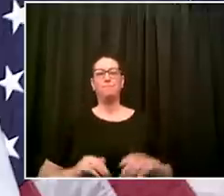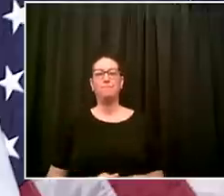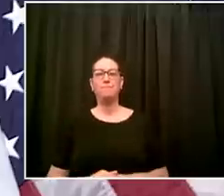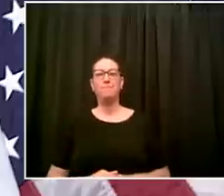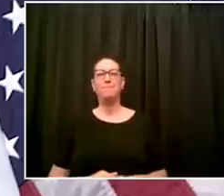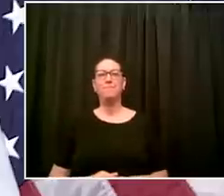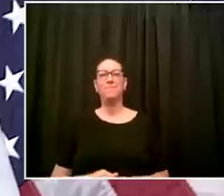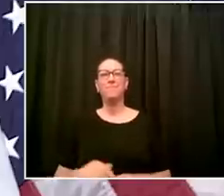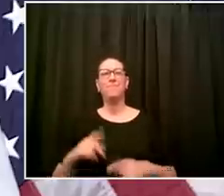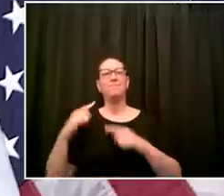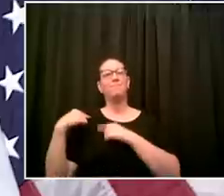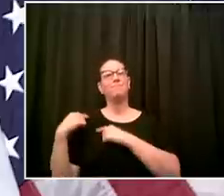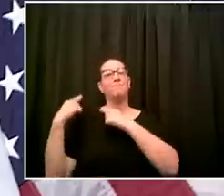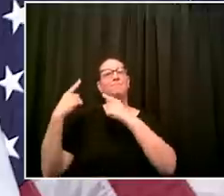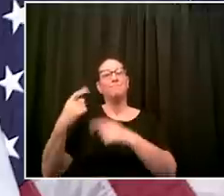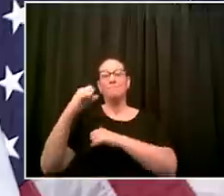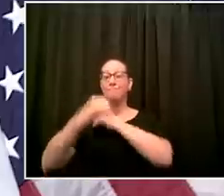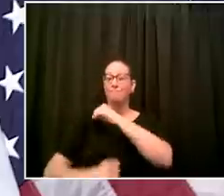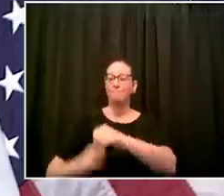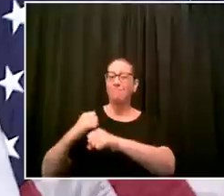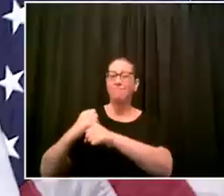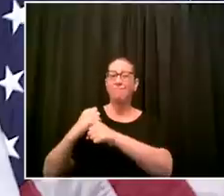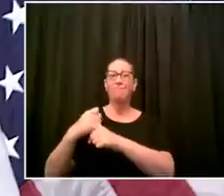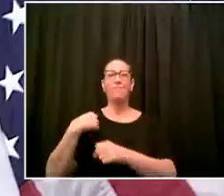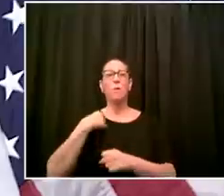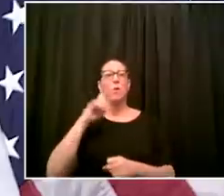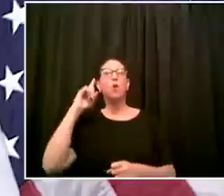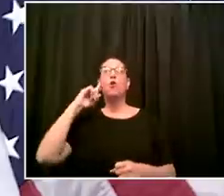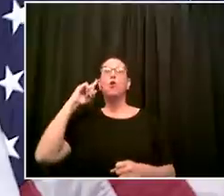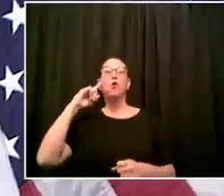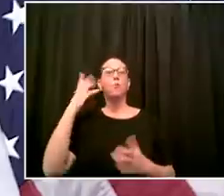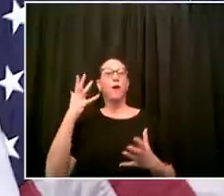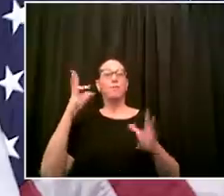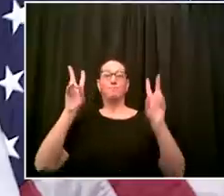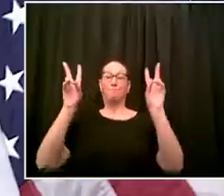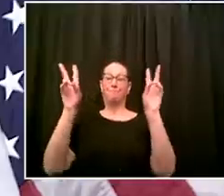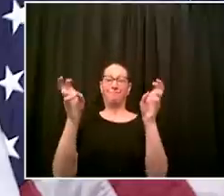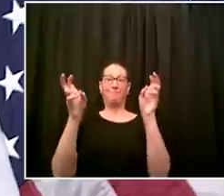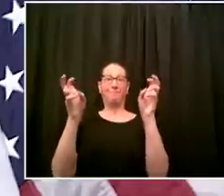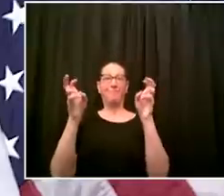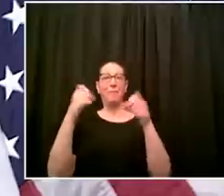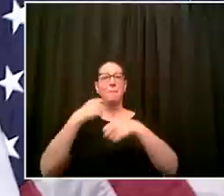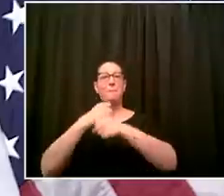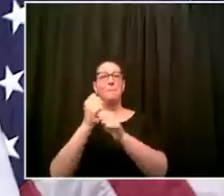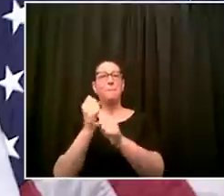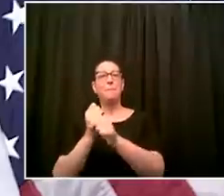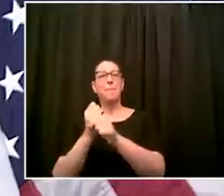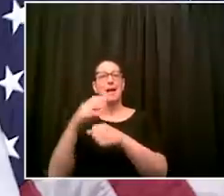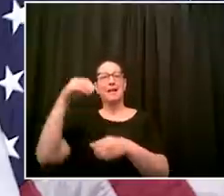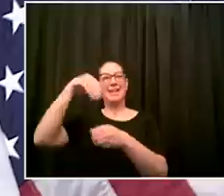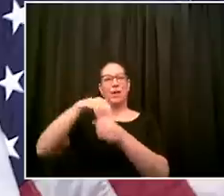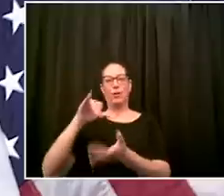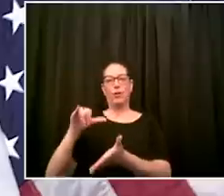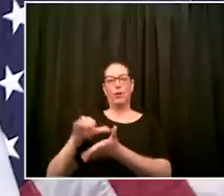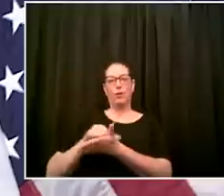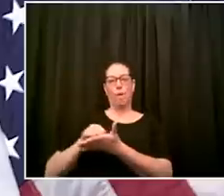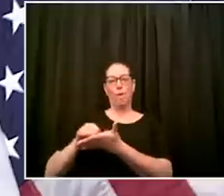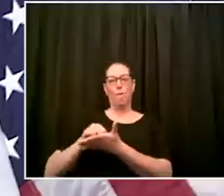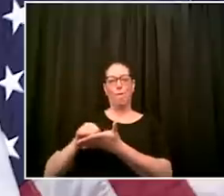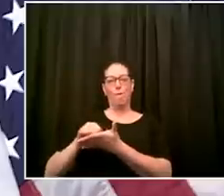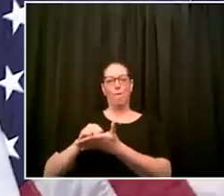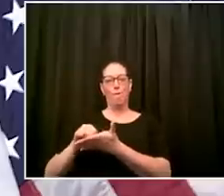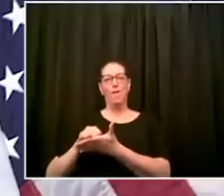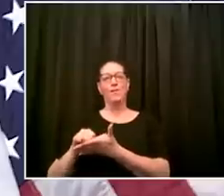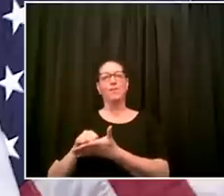wonderful phrase made in new york and there's things we're known for and things we're famous for